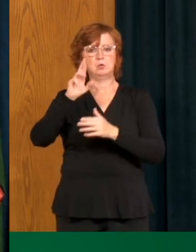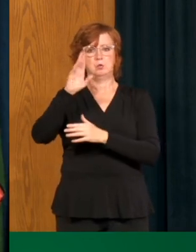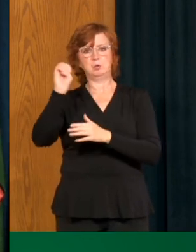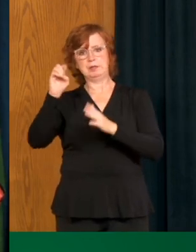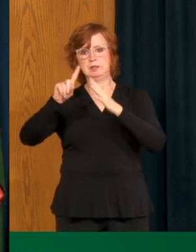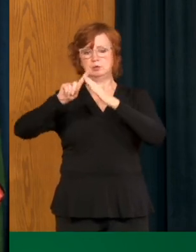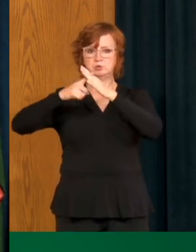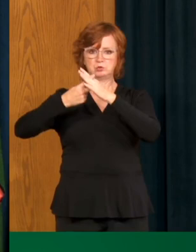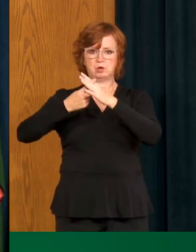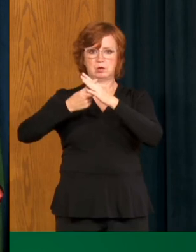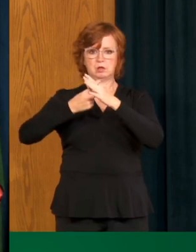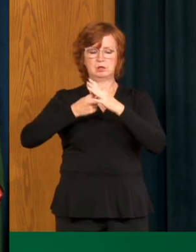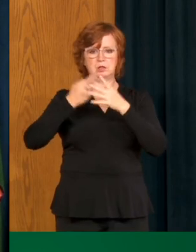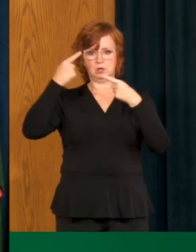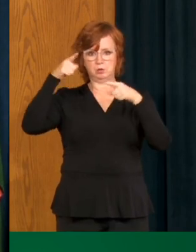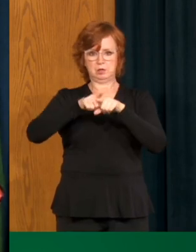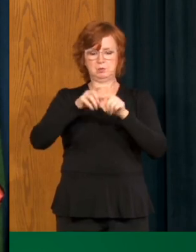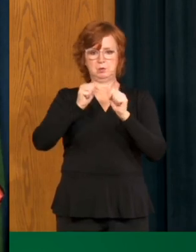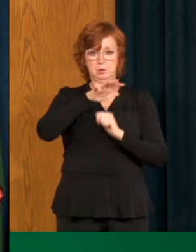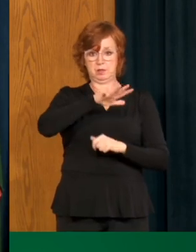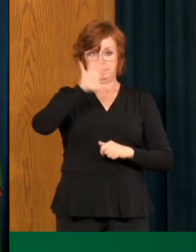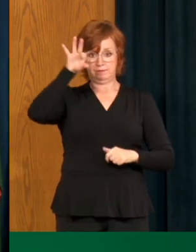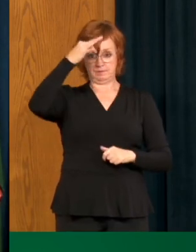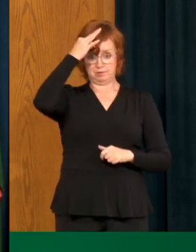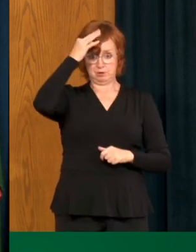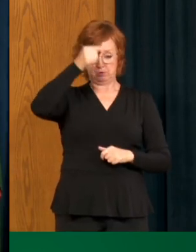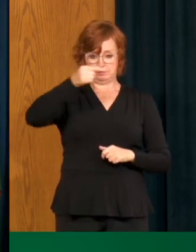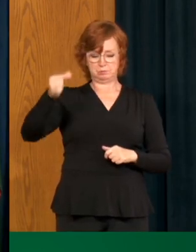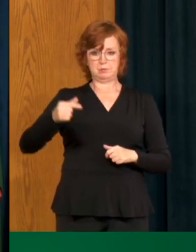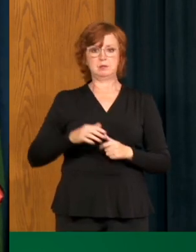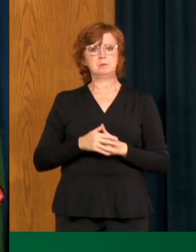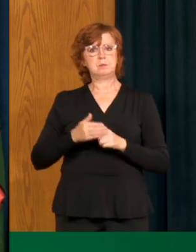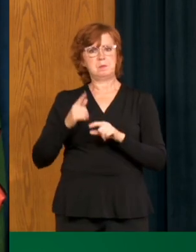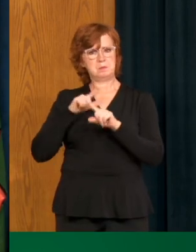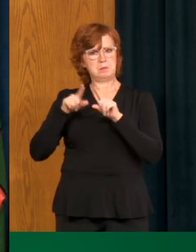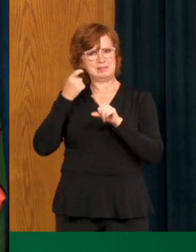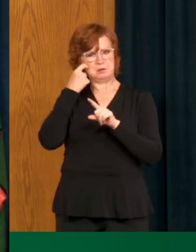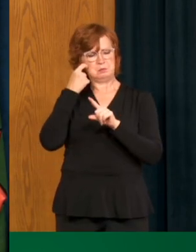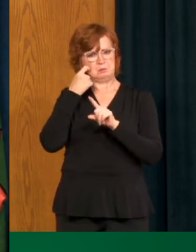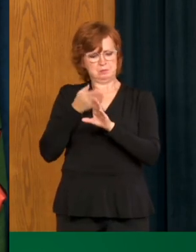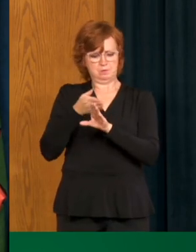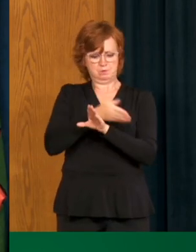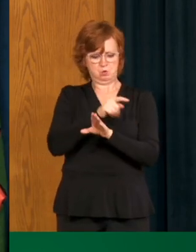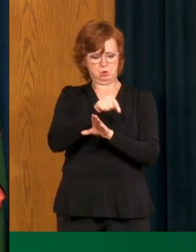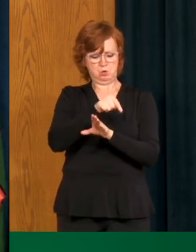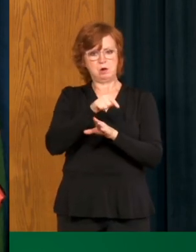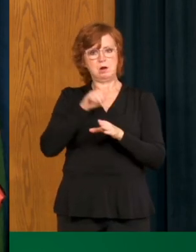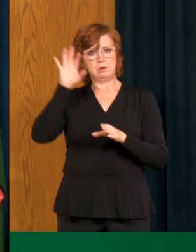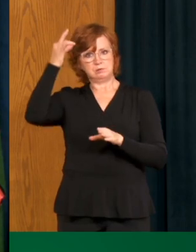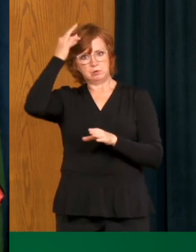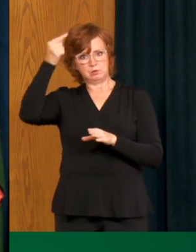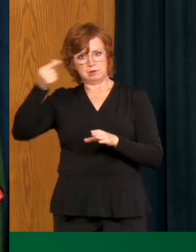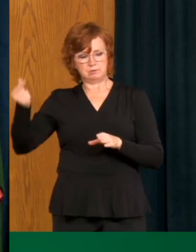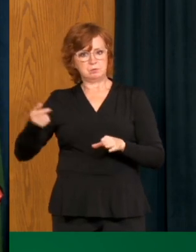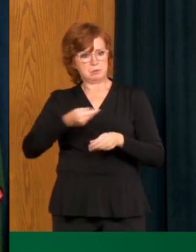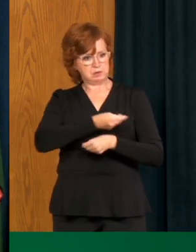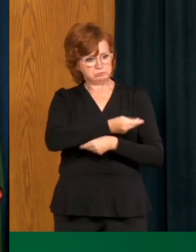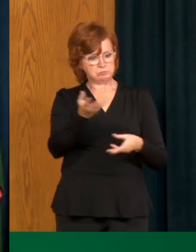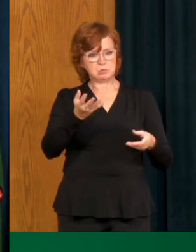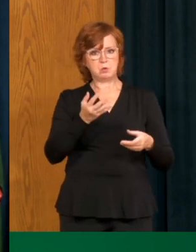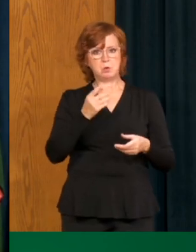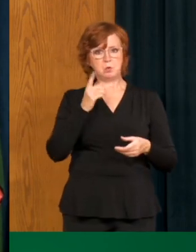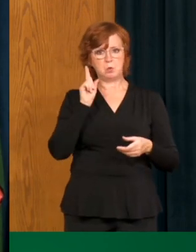federal government provinces territories in the federal government. The the federal government was able to access for us to provide access to us